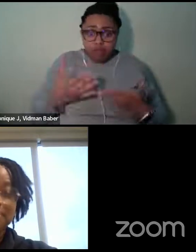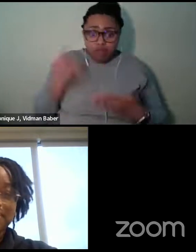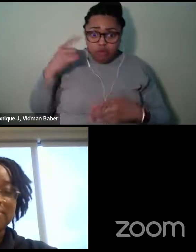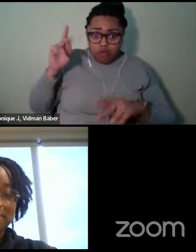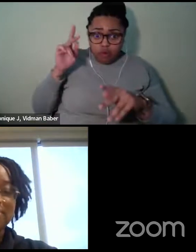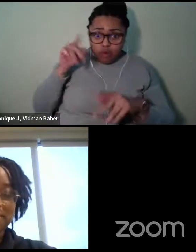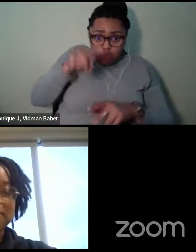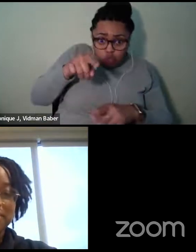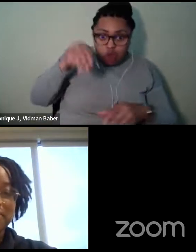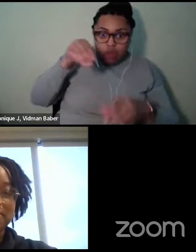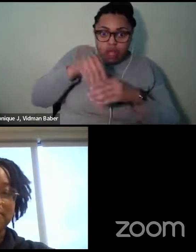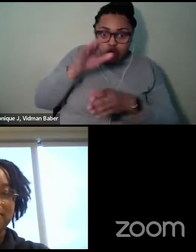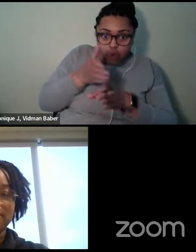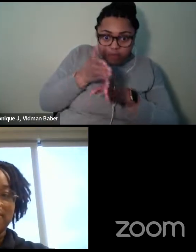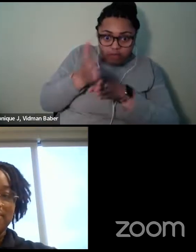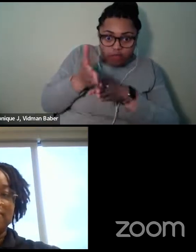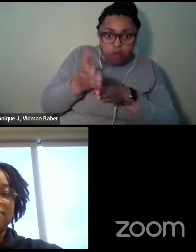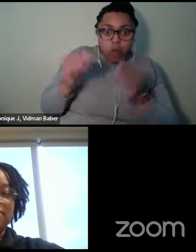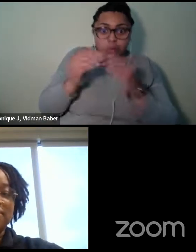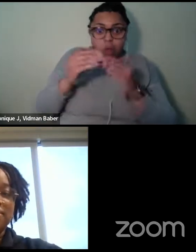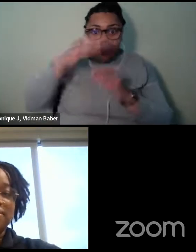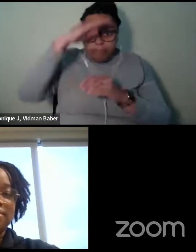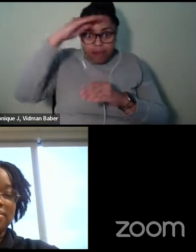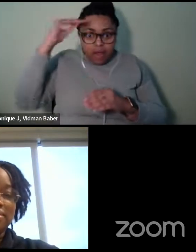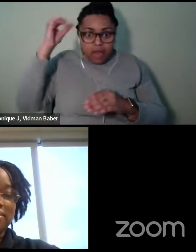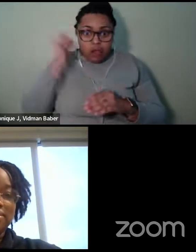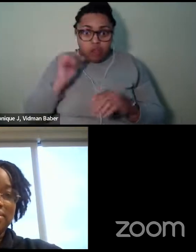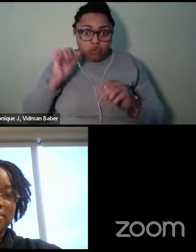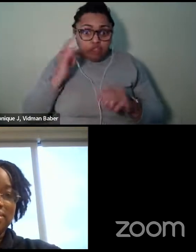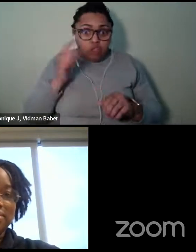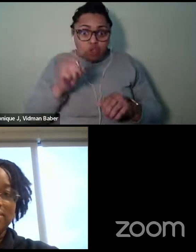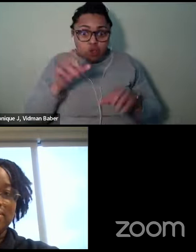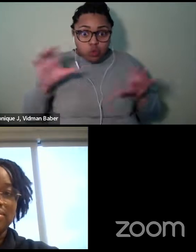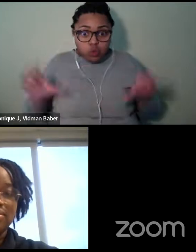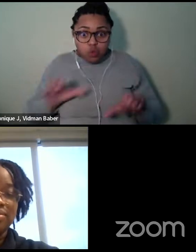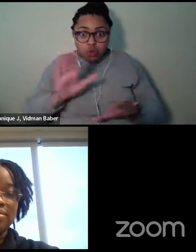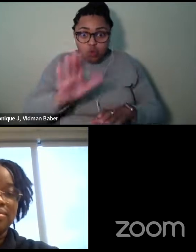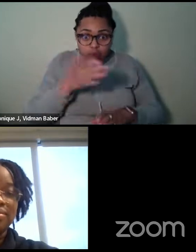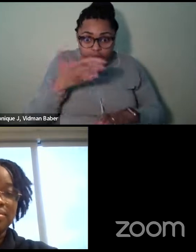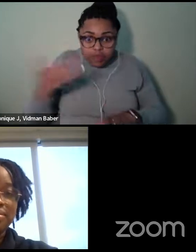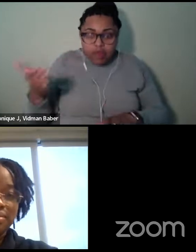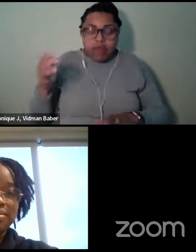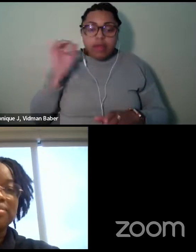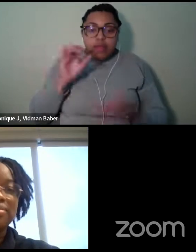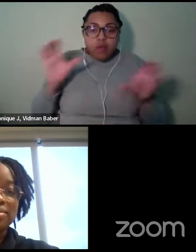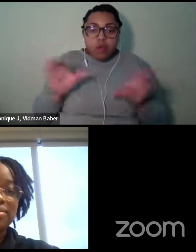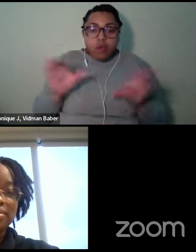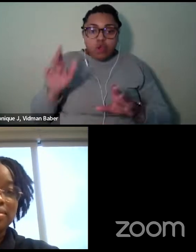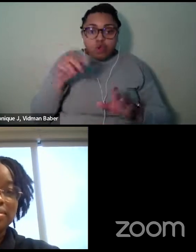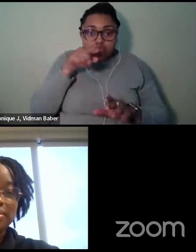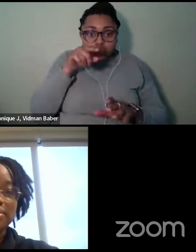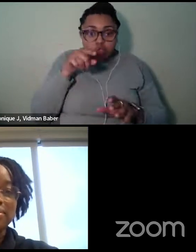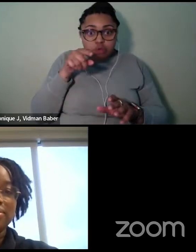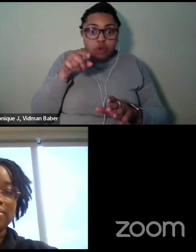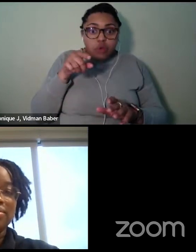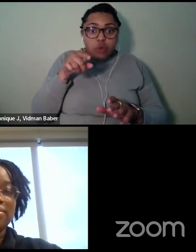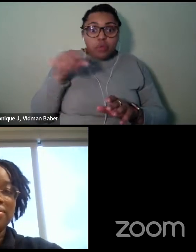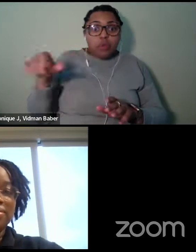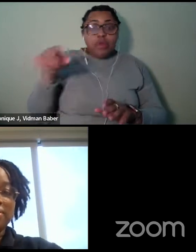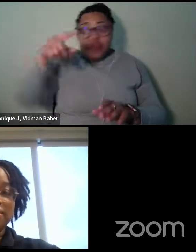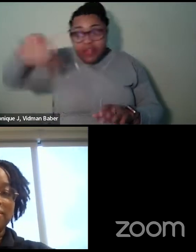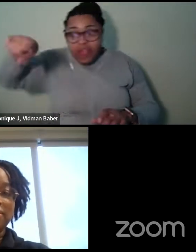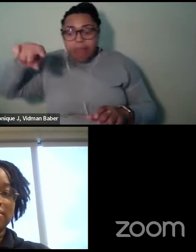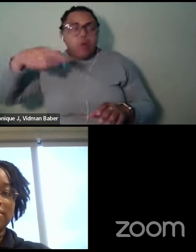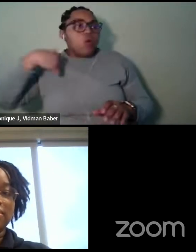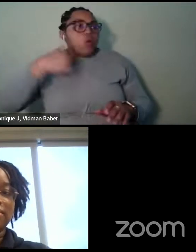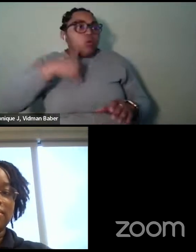see you out there doing your thing, you know, and that will encourage them because we all know representation matters. And if you don't, sometimes a lot of